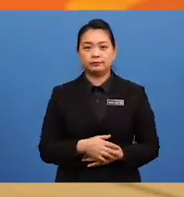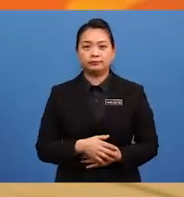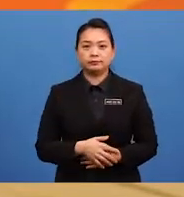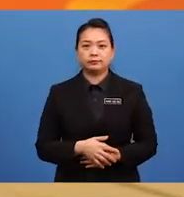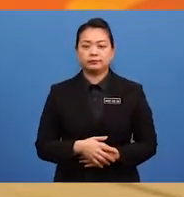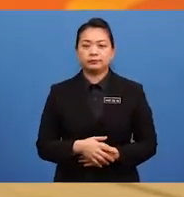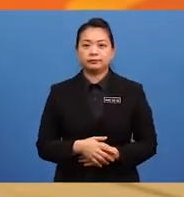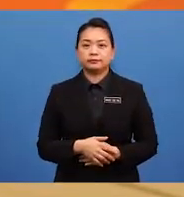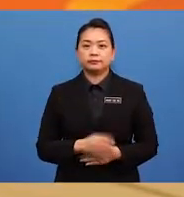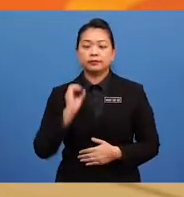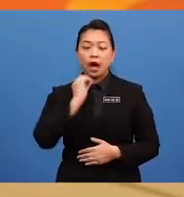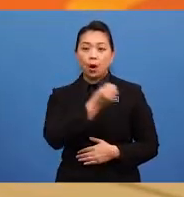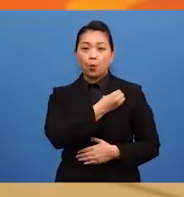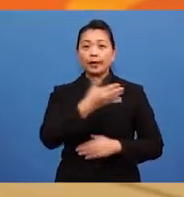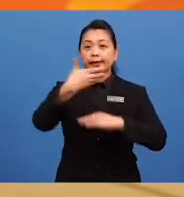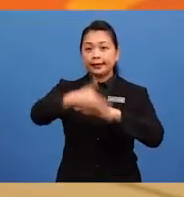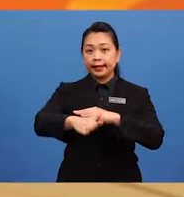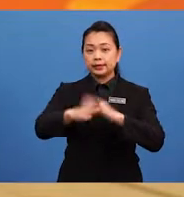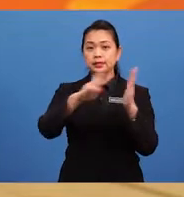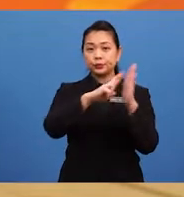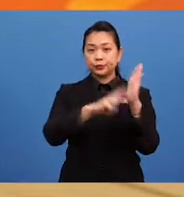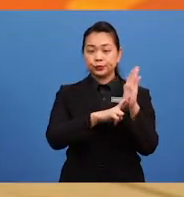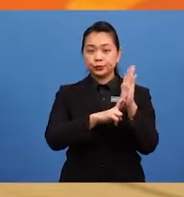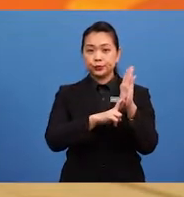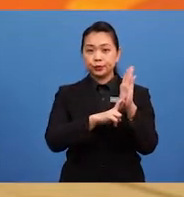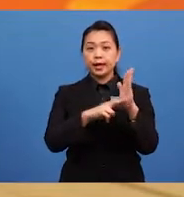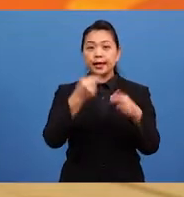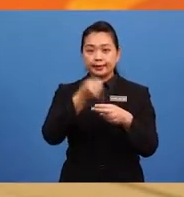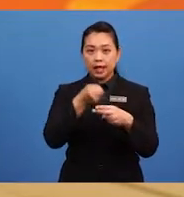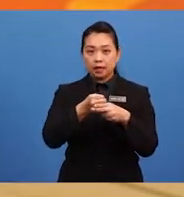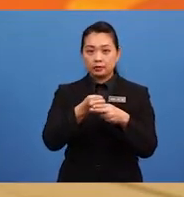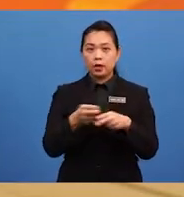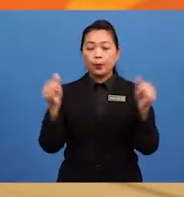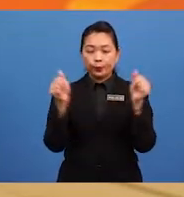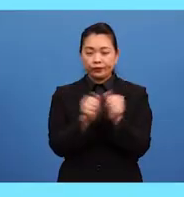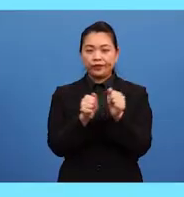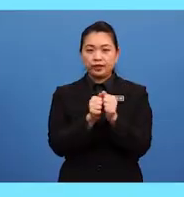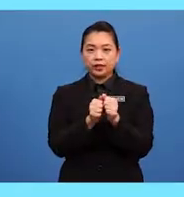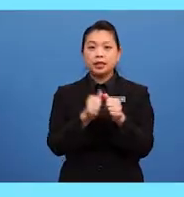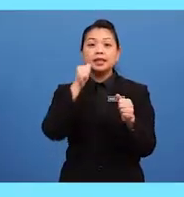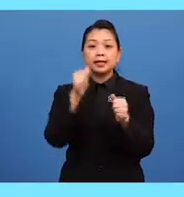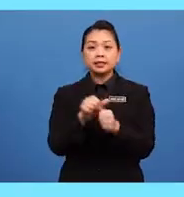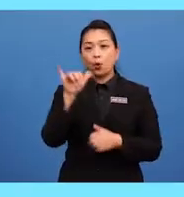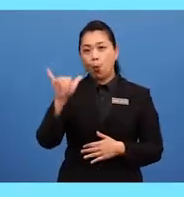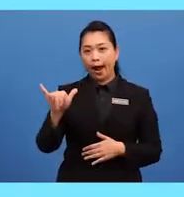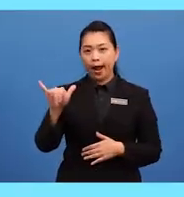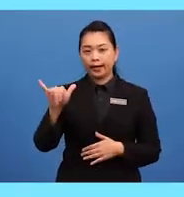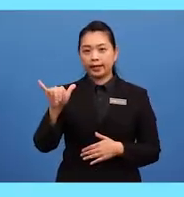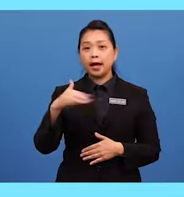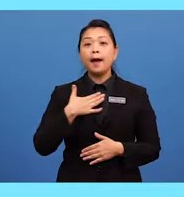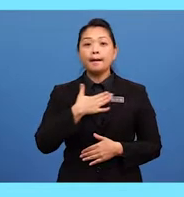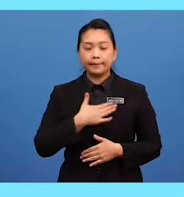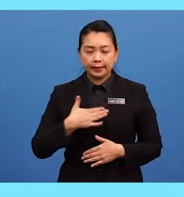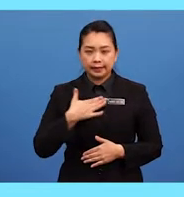Our next rule involves nouns ending with the letter Y. Please have a look